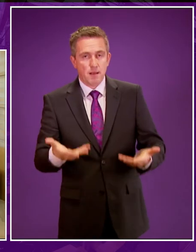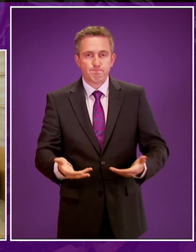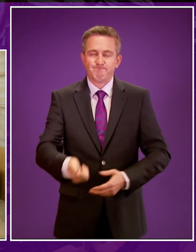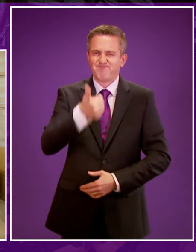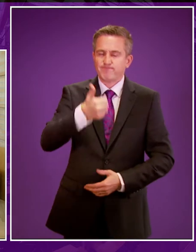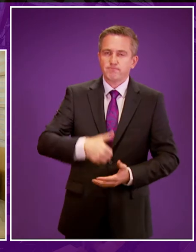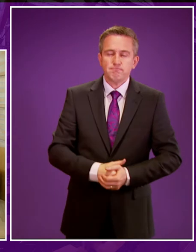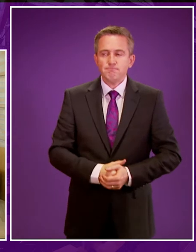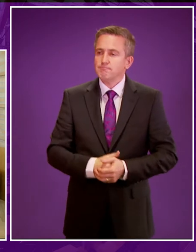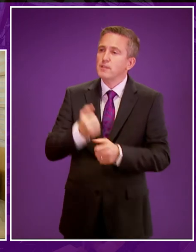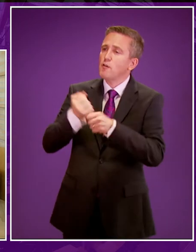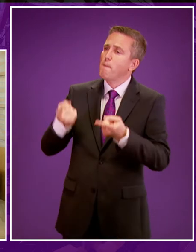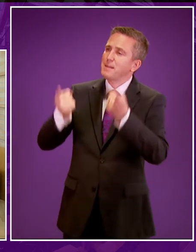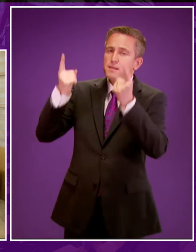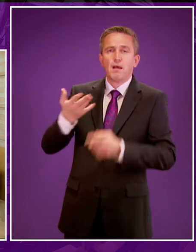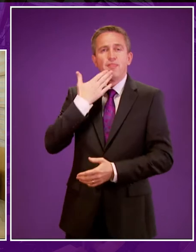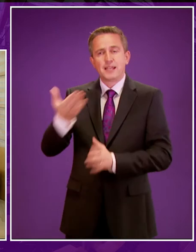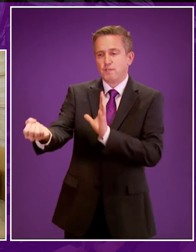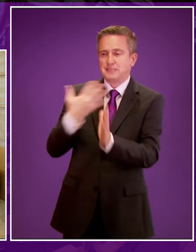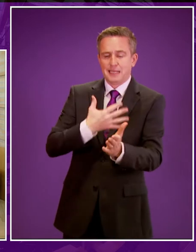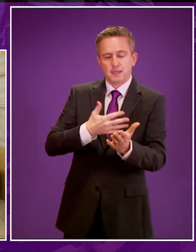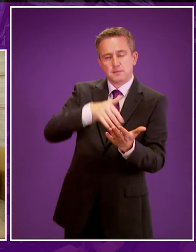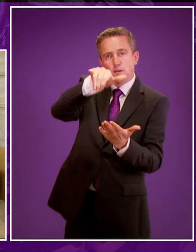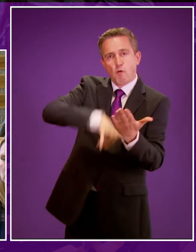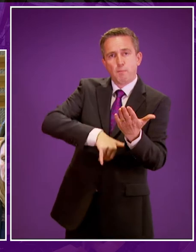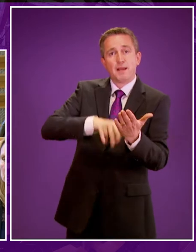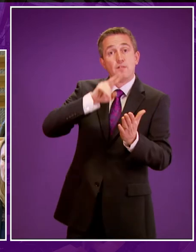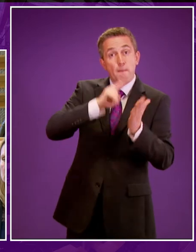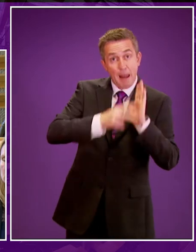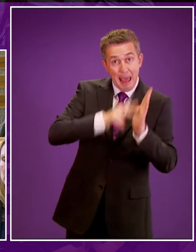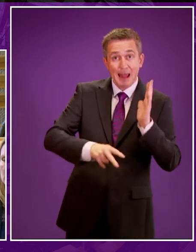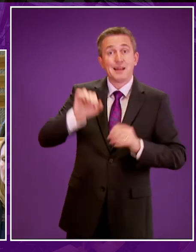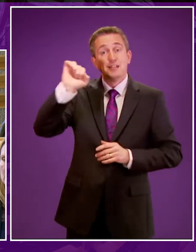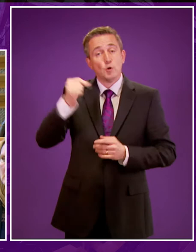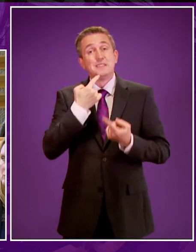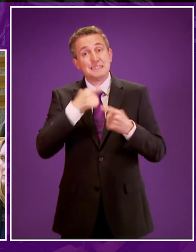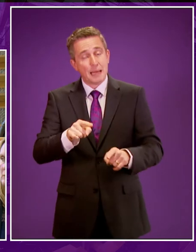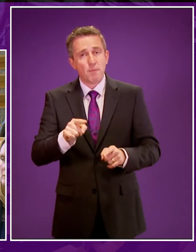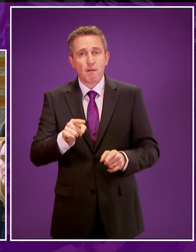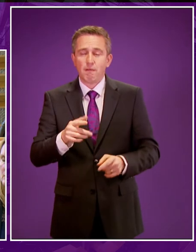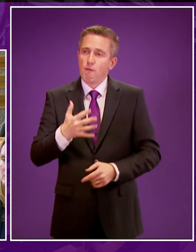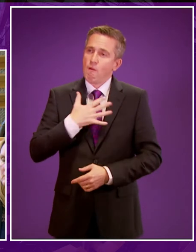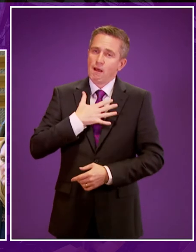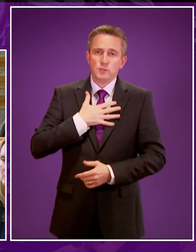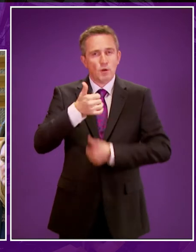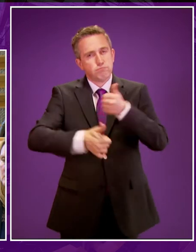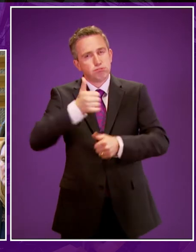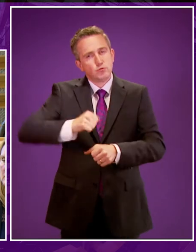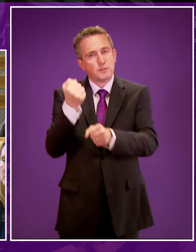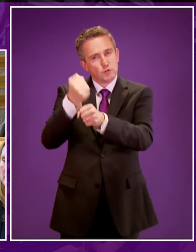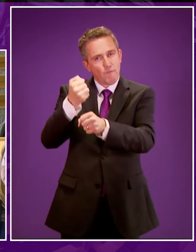you and can I thank the Minister for prior sight of both the BSL plan and his statement and can I warmly congratulate the Scottish Government